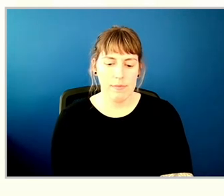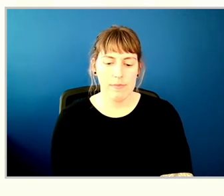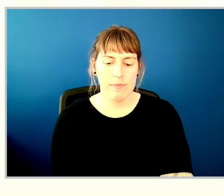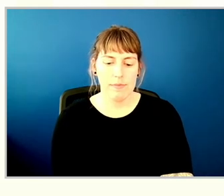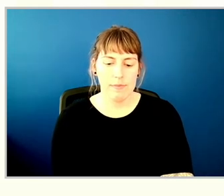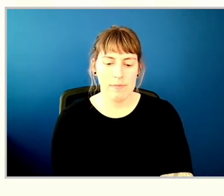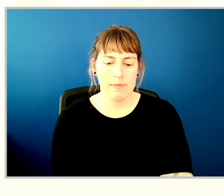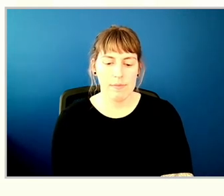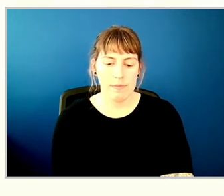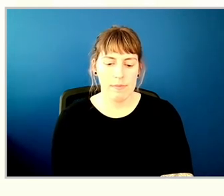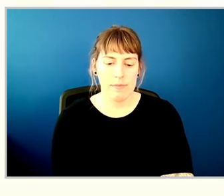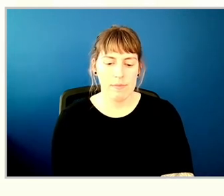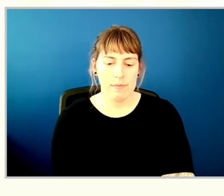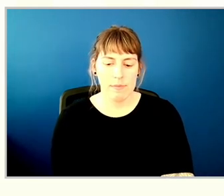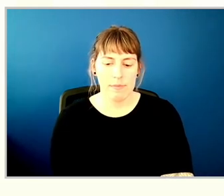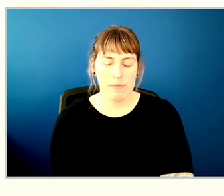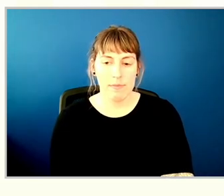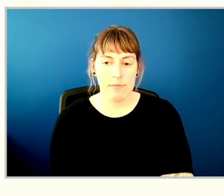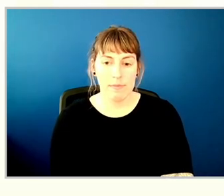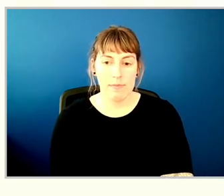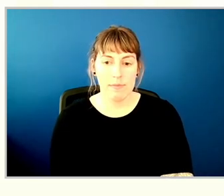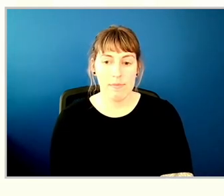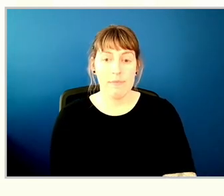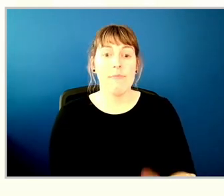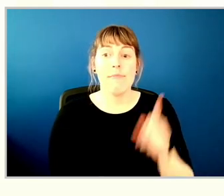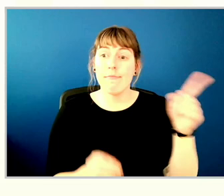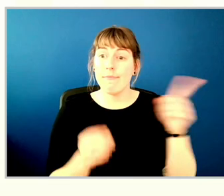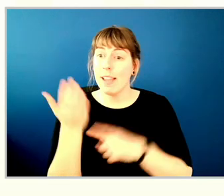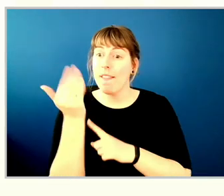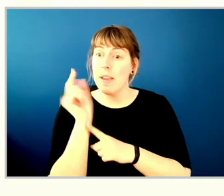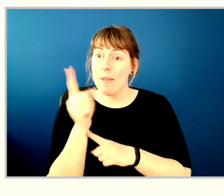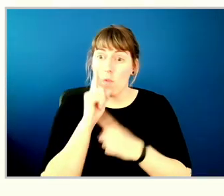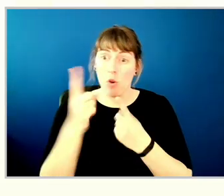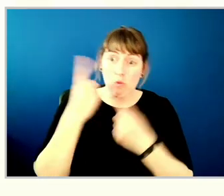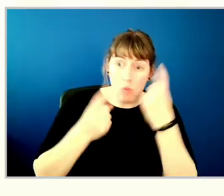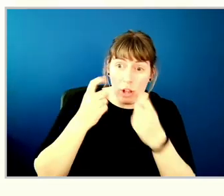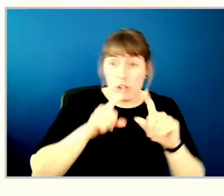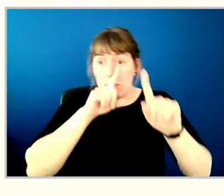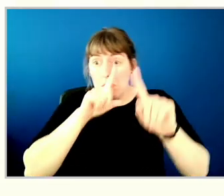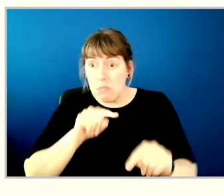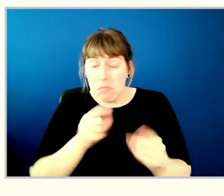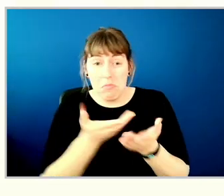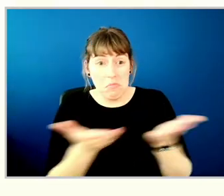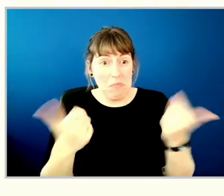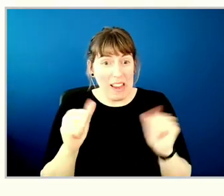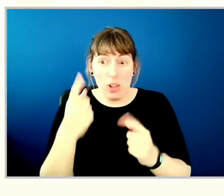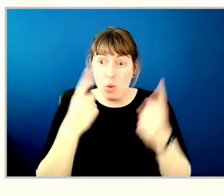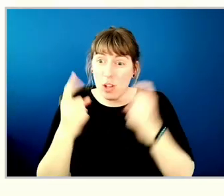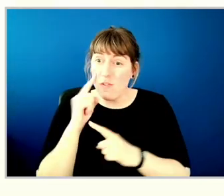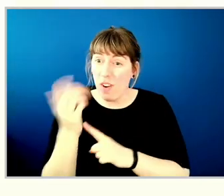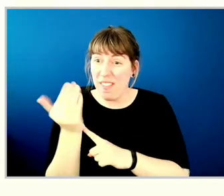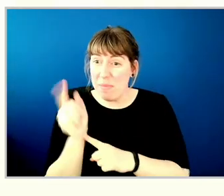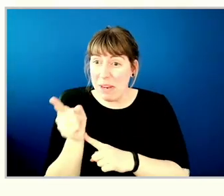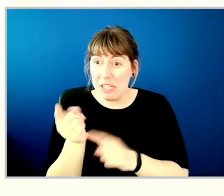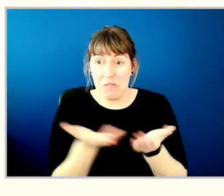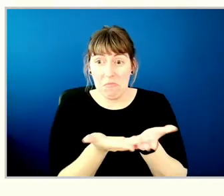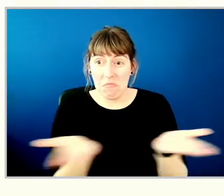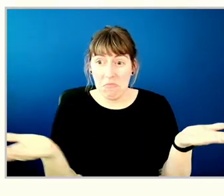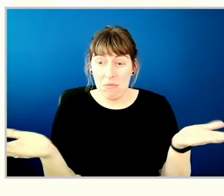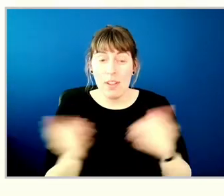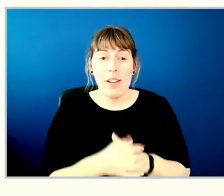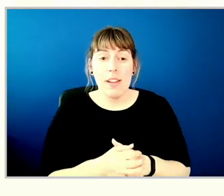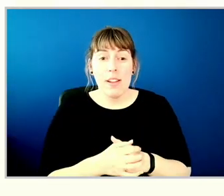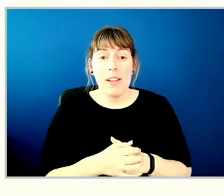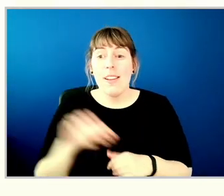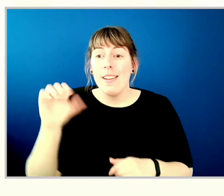We now have 15 minutes for questions related to the board and CEO reports. For this portion, we will have Scott